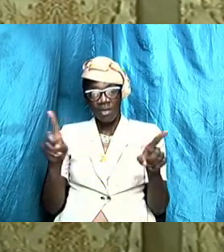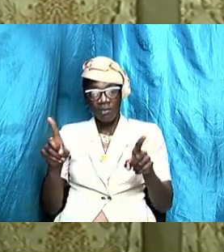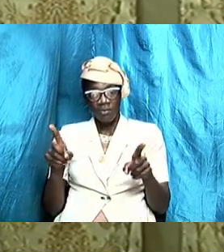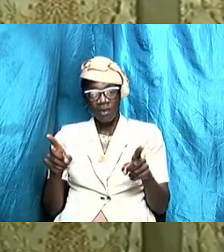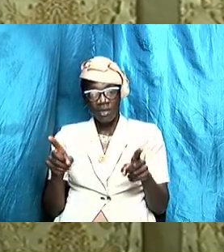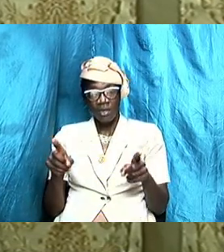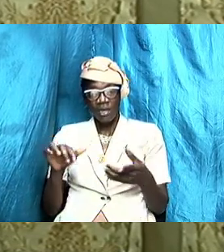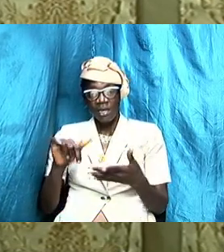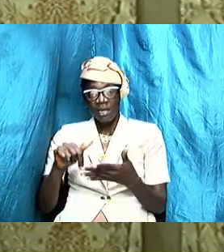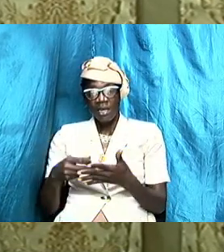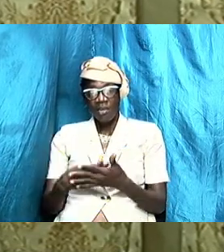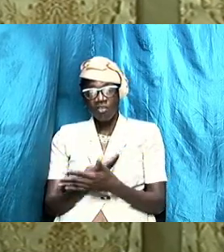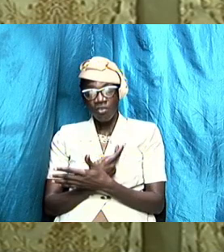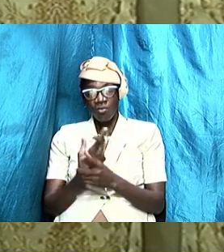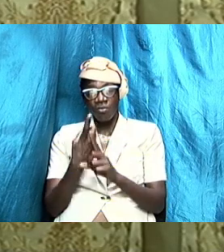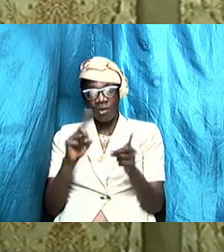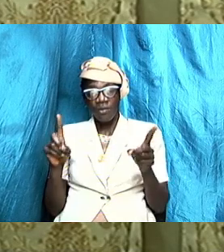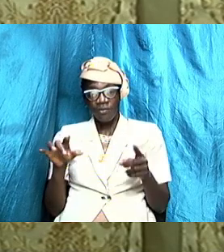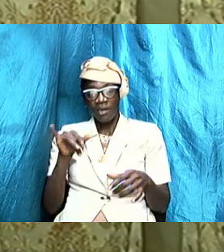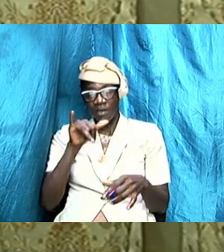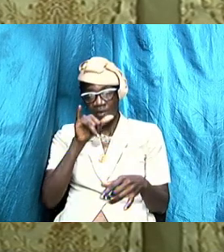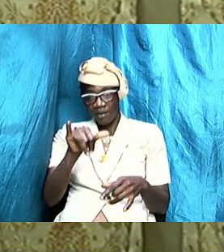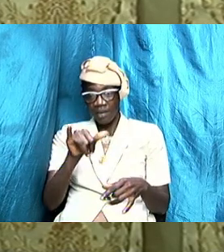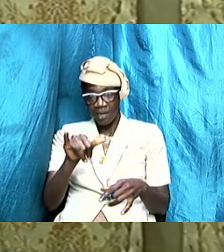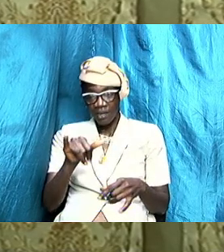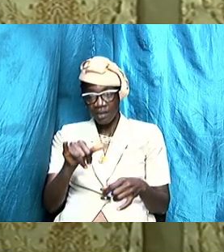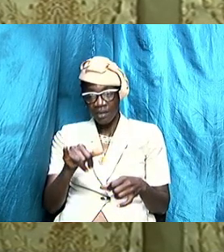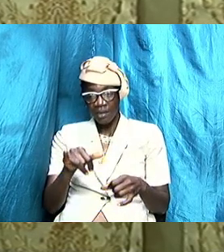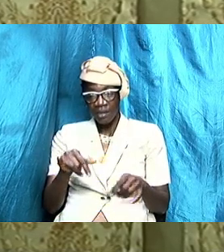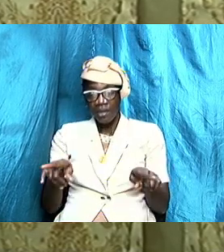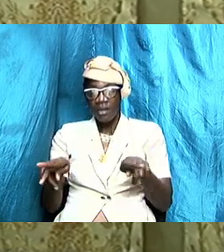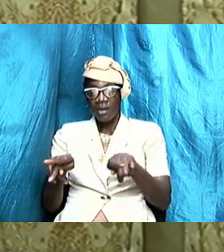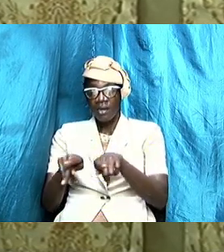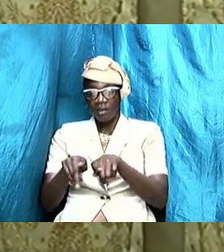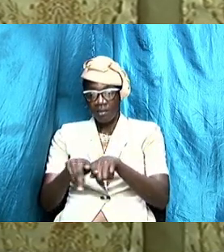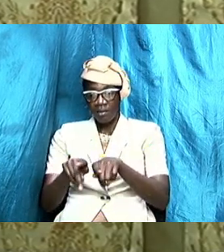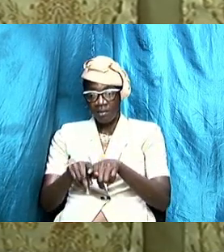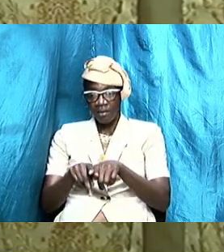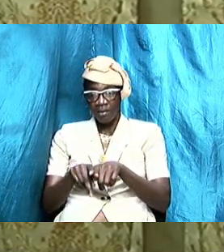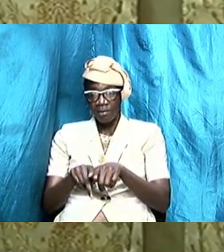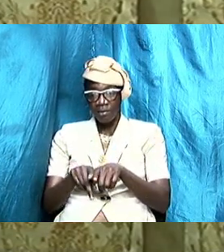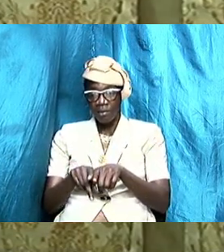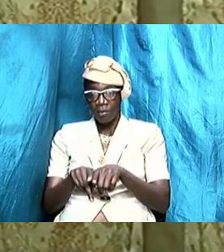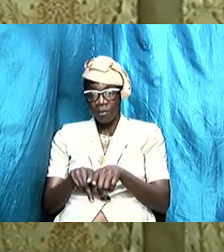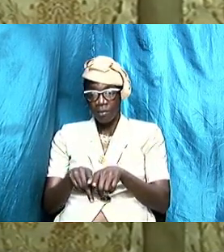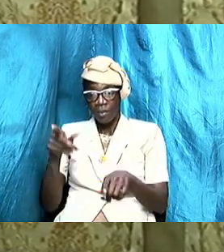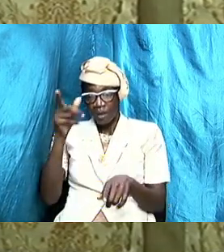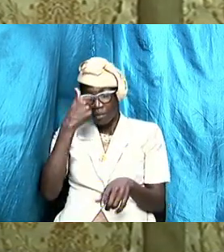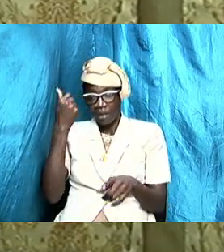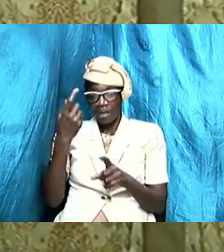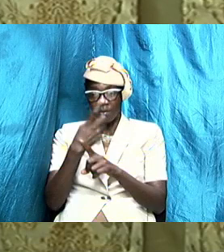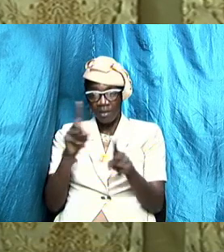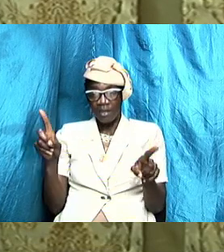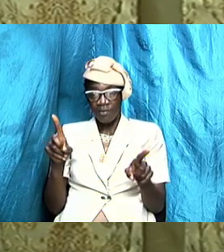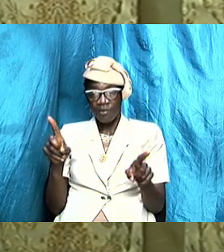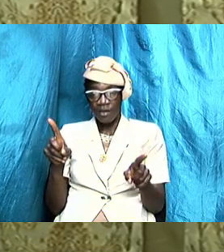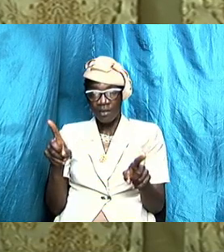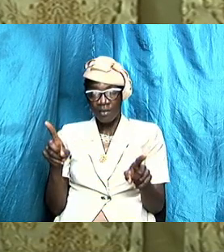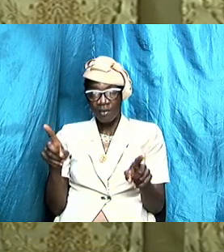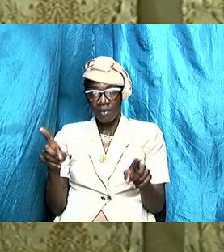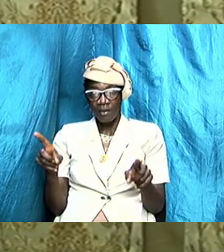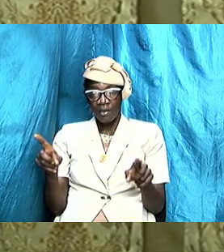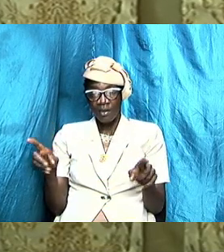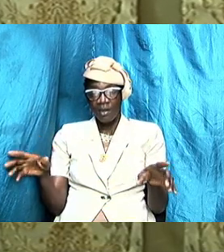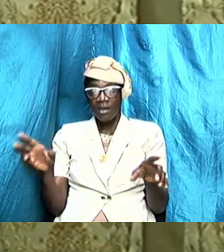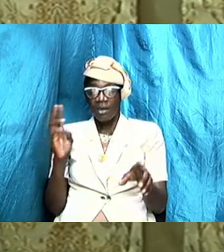so it's new and different still associated but because it is different I will take a different